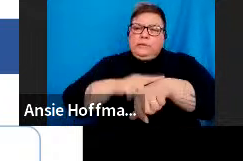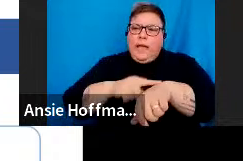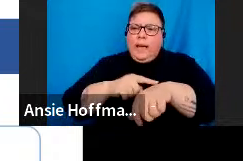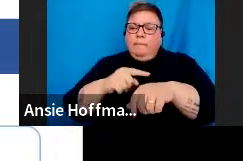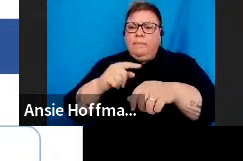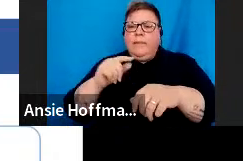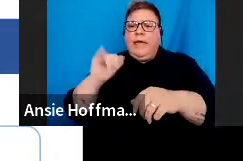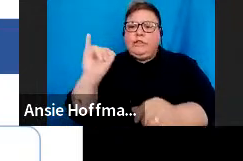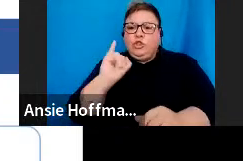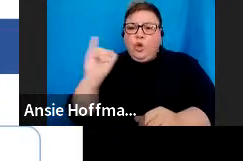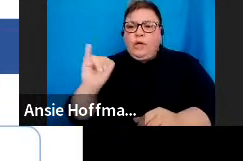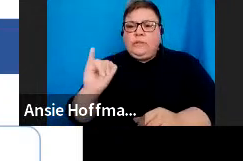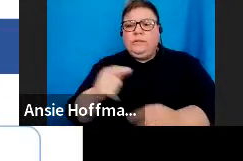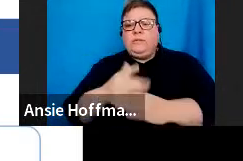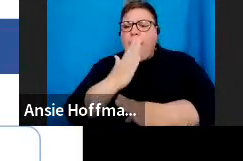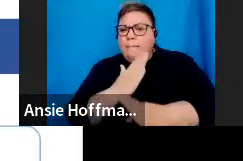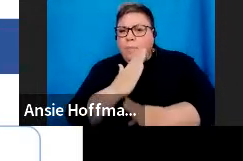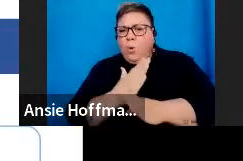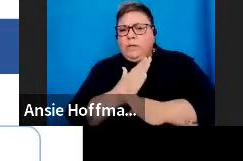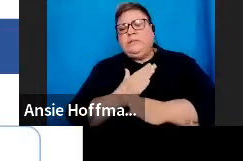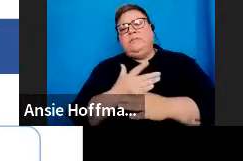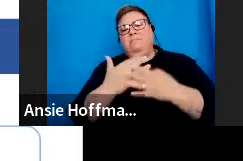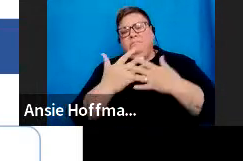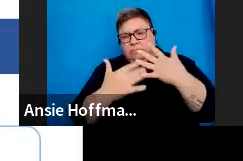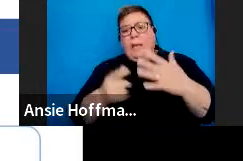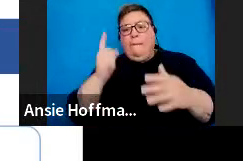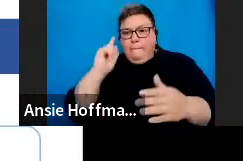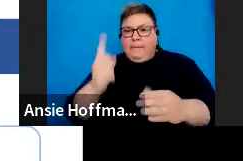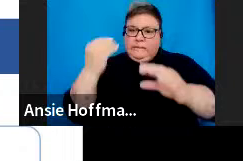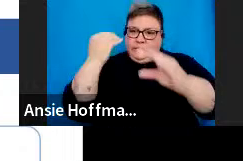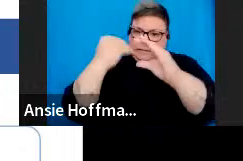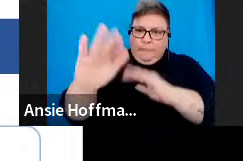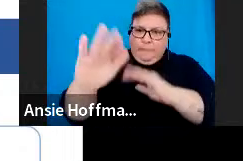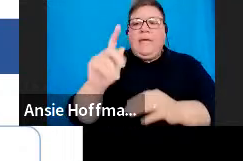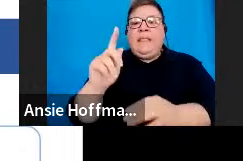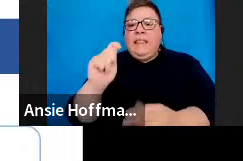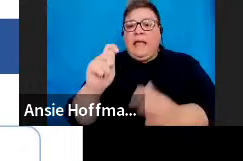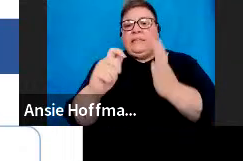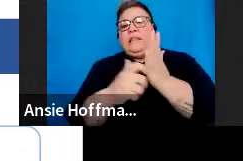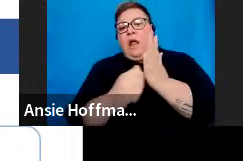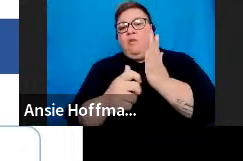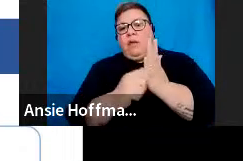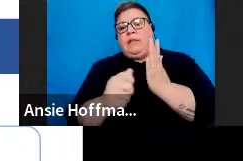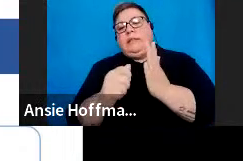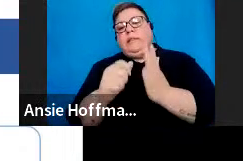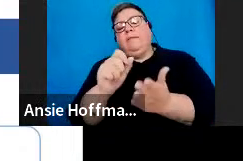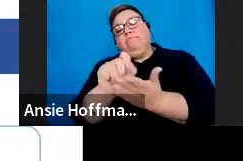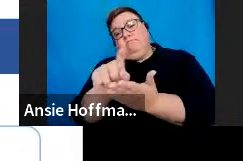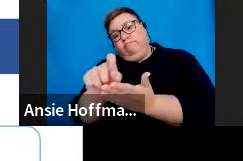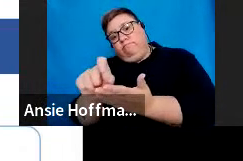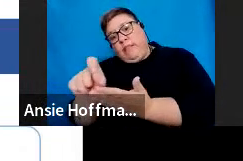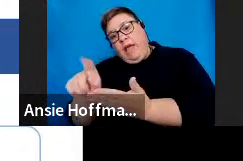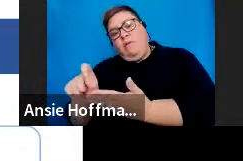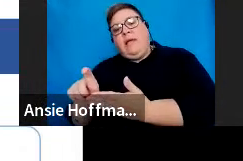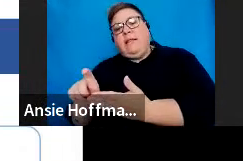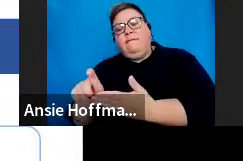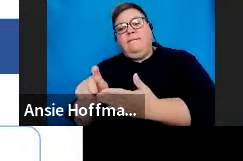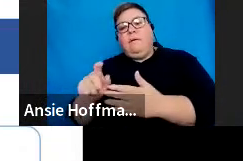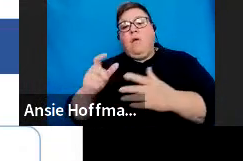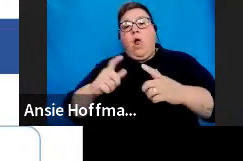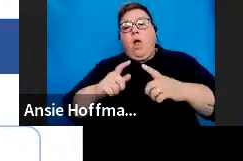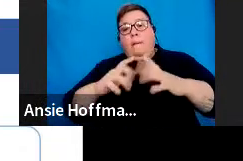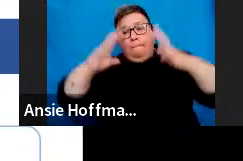must submit a tax directive application, even if, important, the lump sum amount